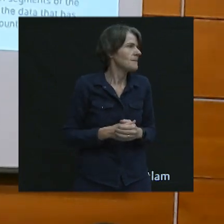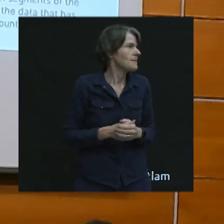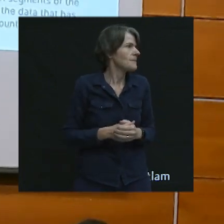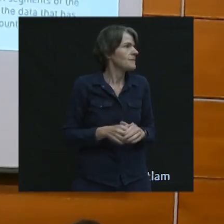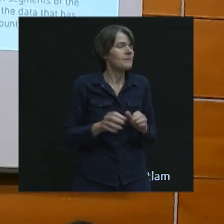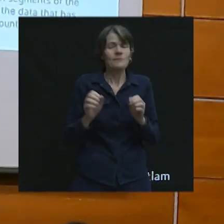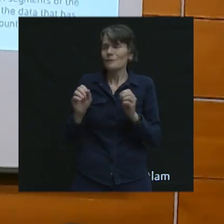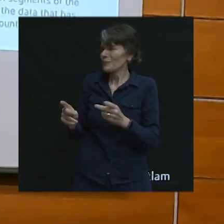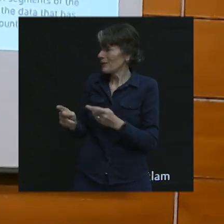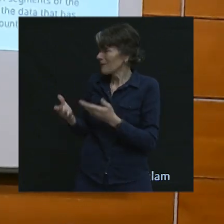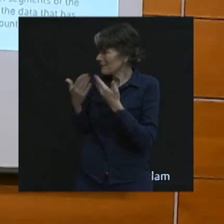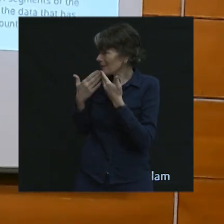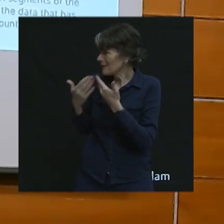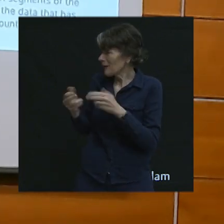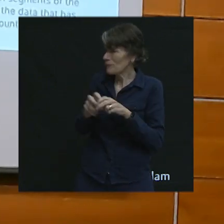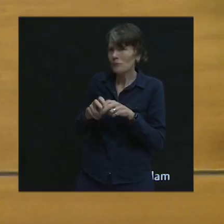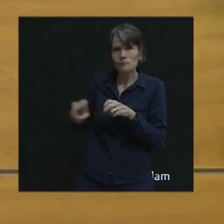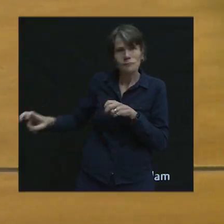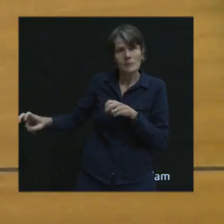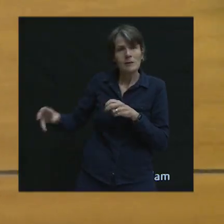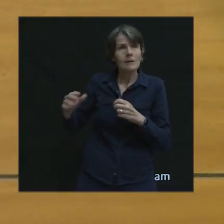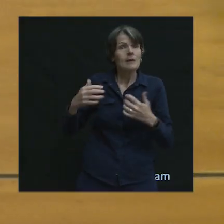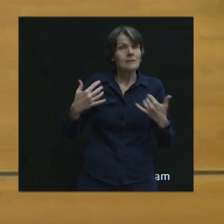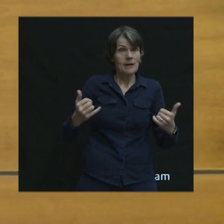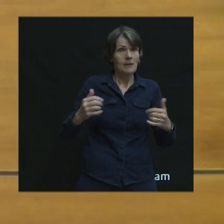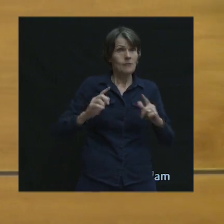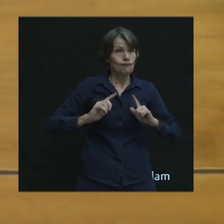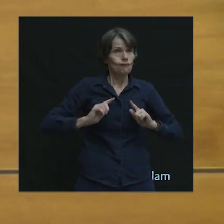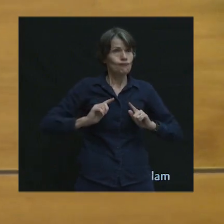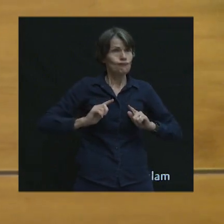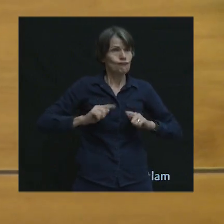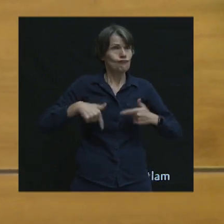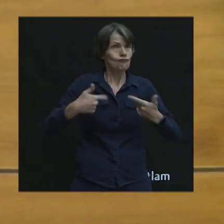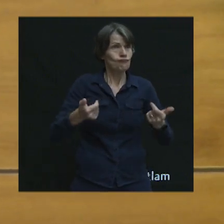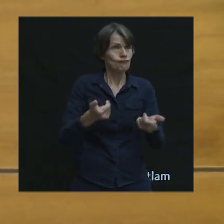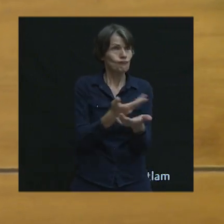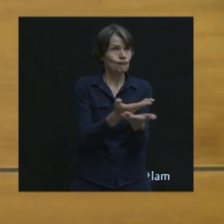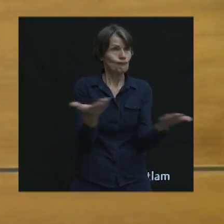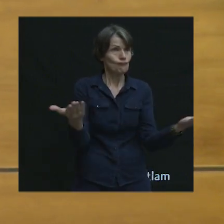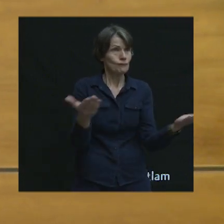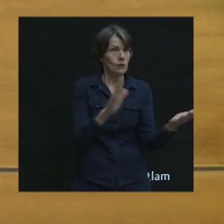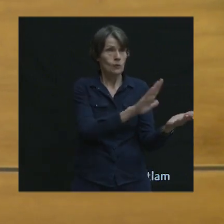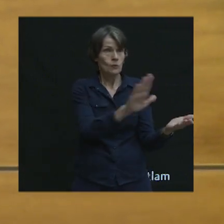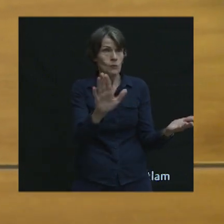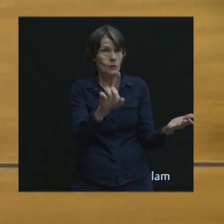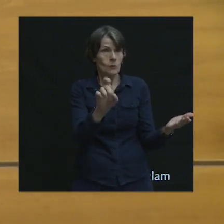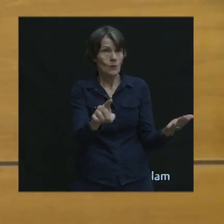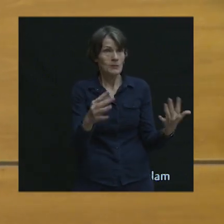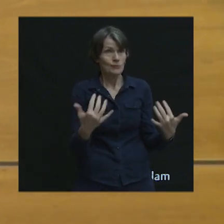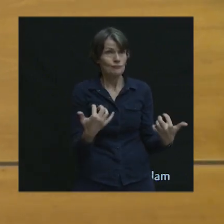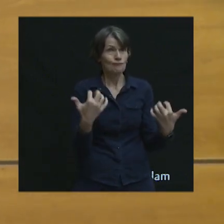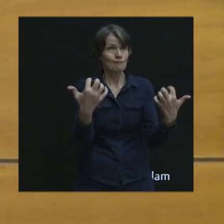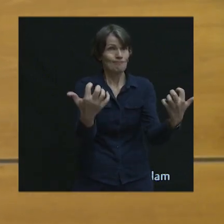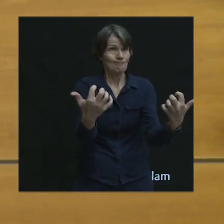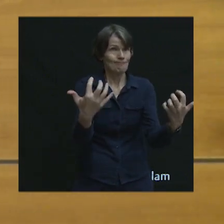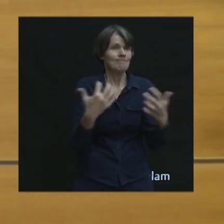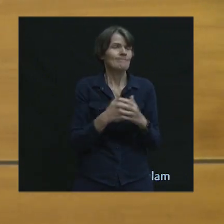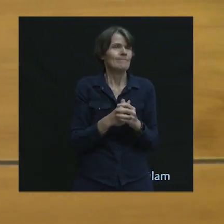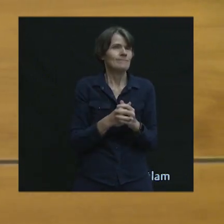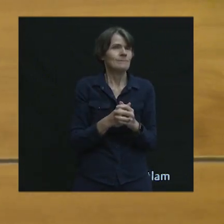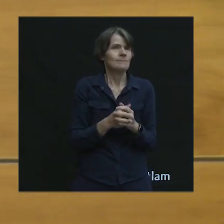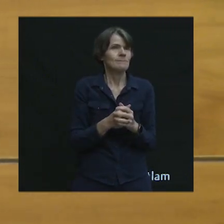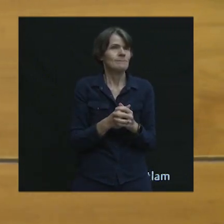Okay. Well, thank you. So, we want to now turn over to questions from you, the audience. And so,